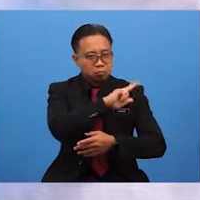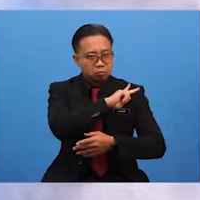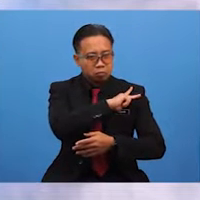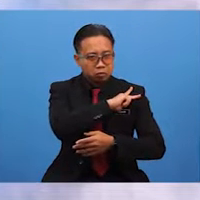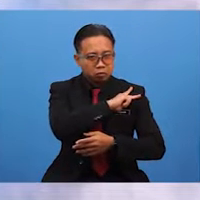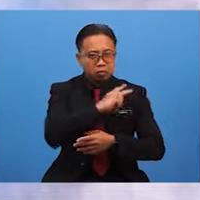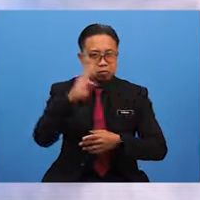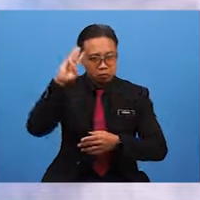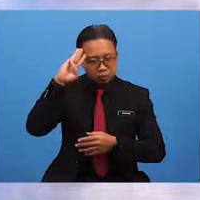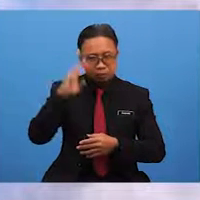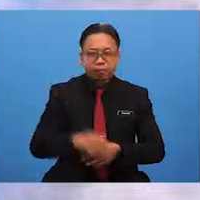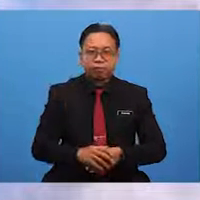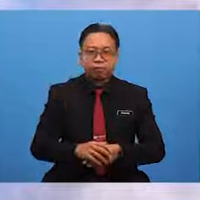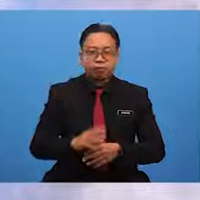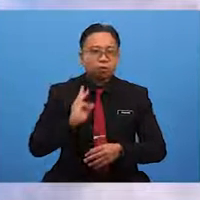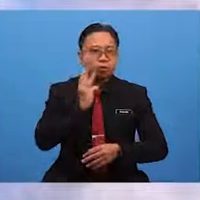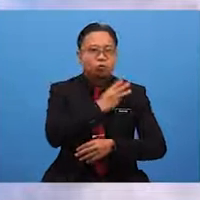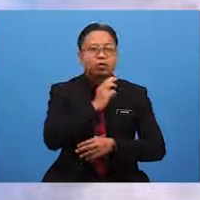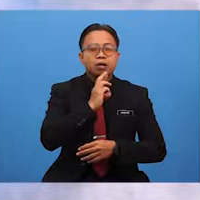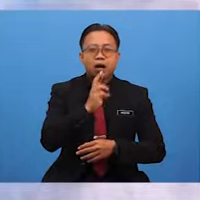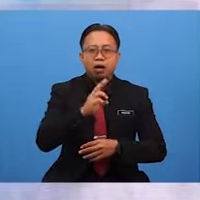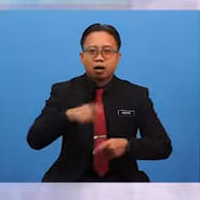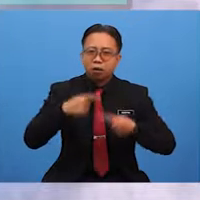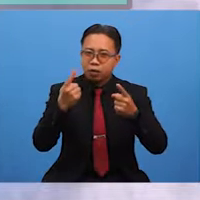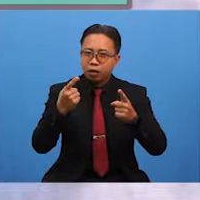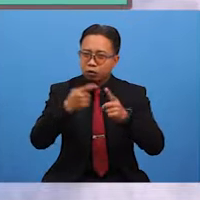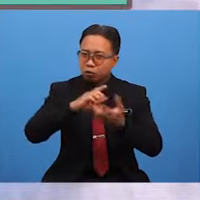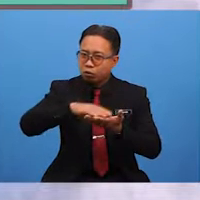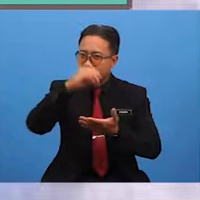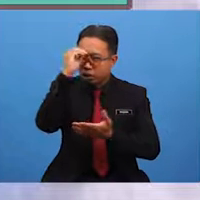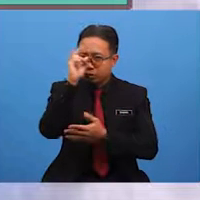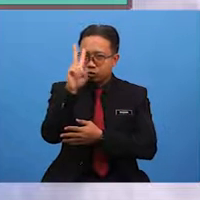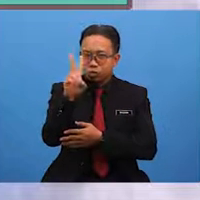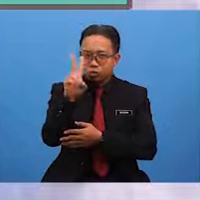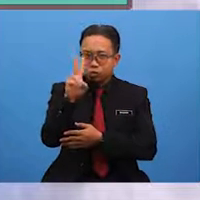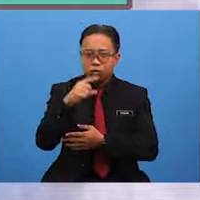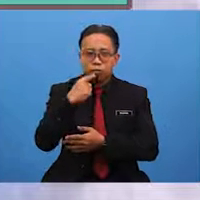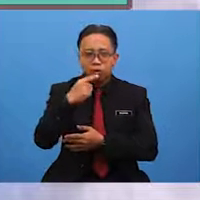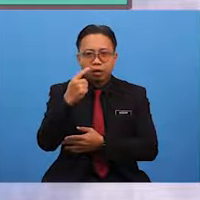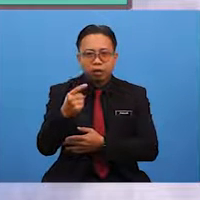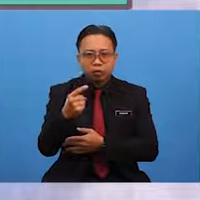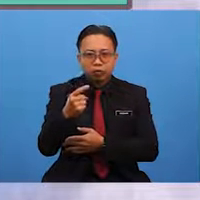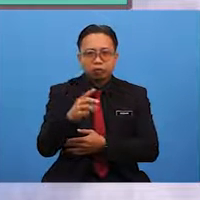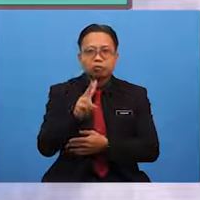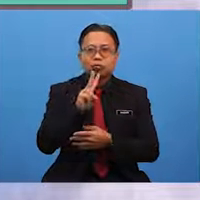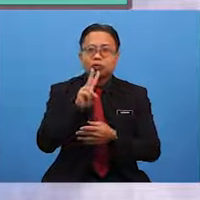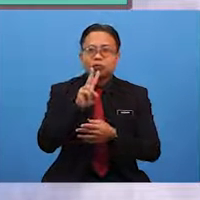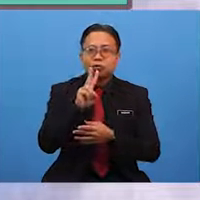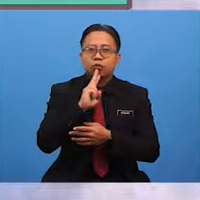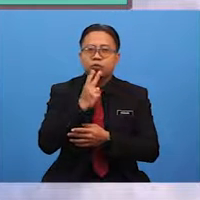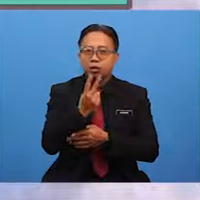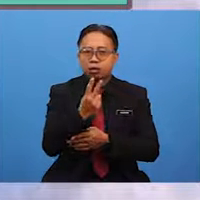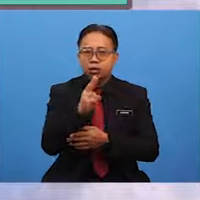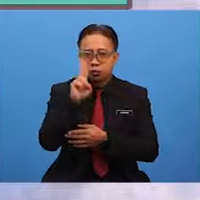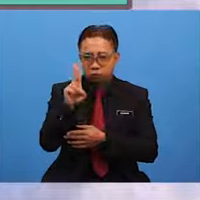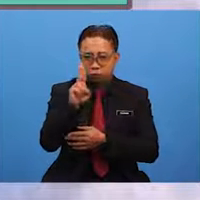Today we are going to learn two pronouns, vowel U and U,